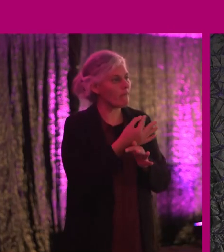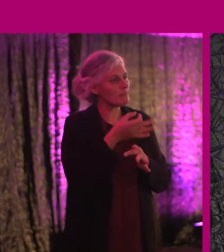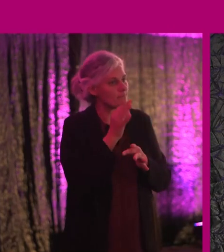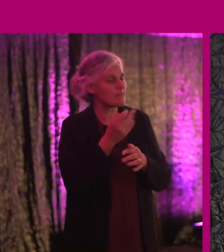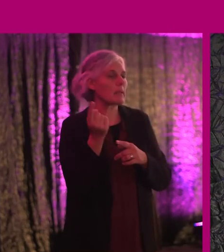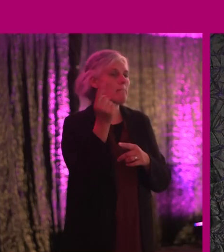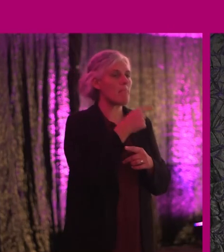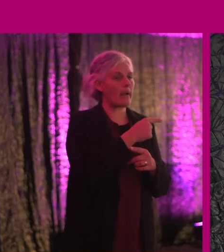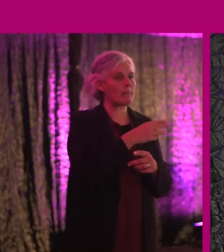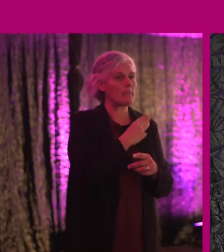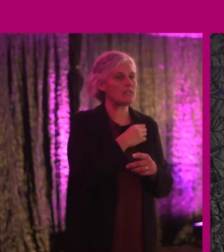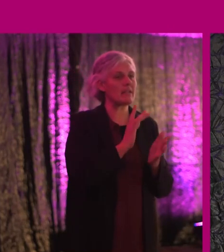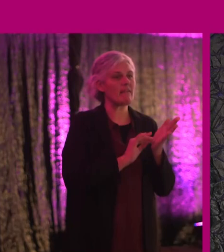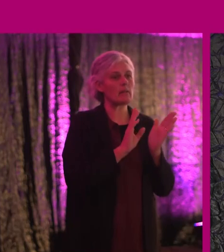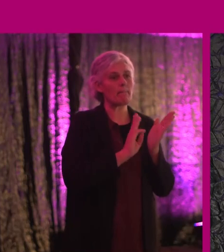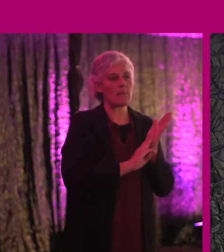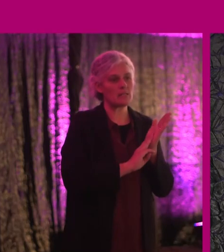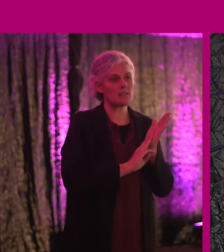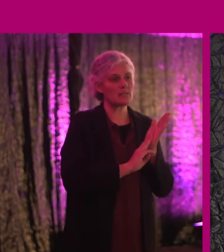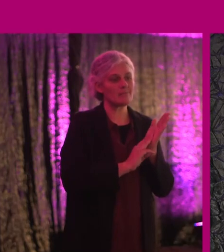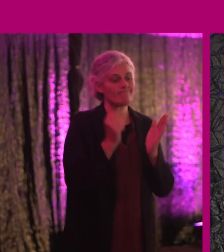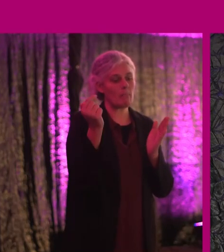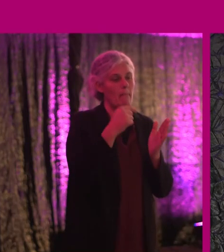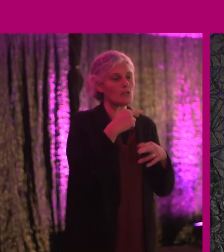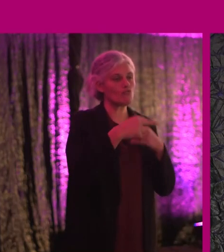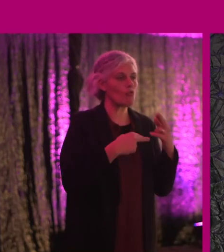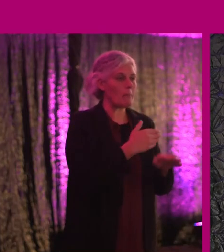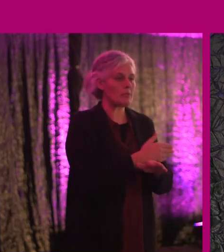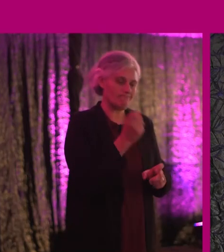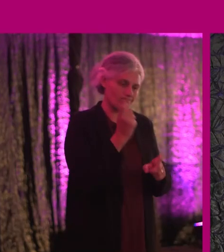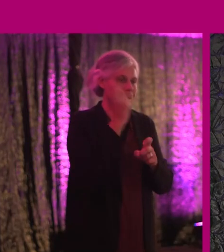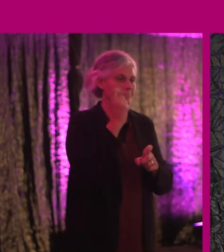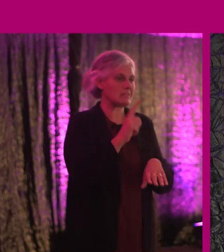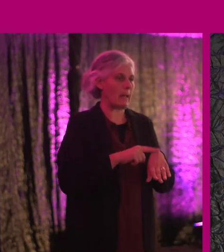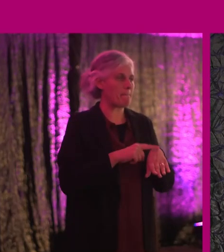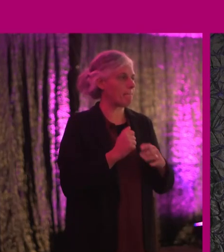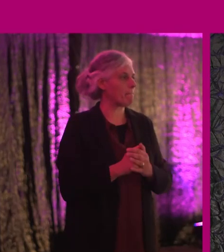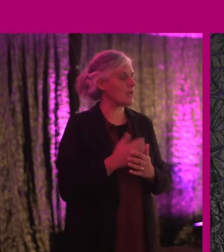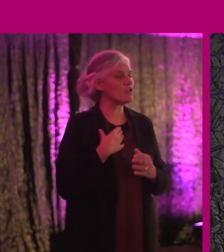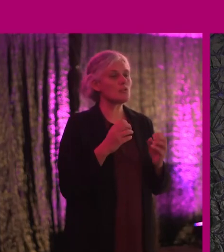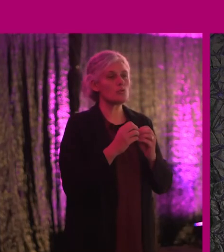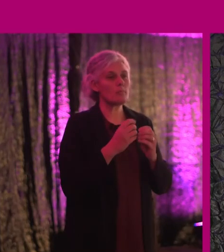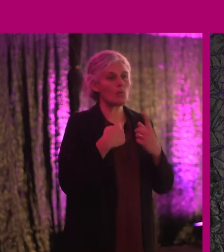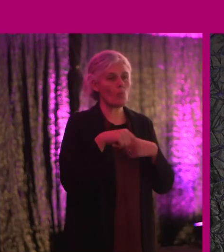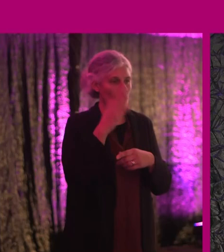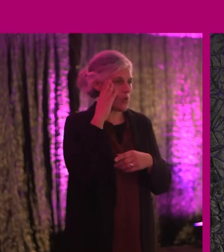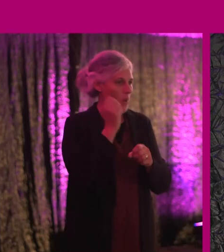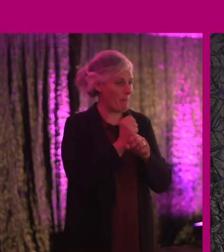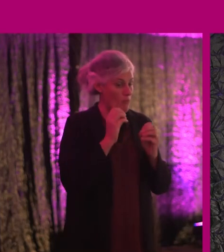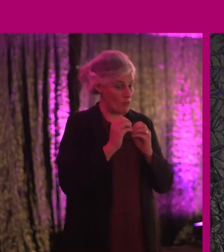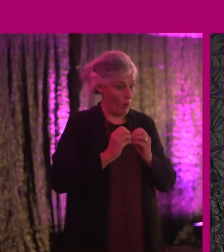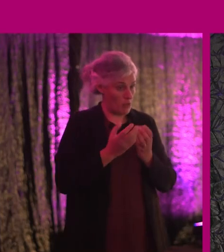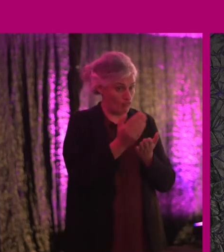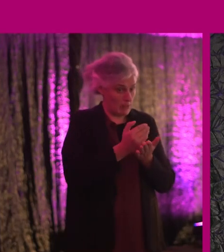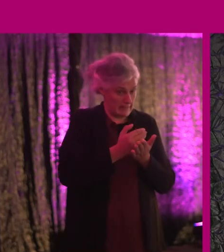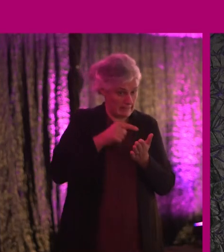and come back 15 minutes into this room. We'll start sharply. And just to say we are aware from some comments that we've